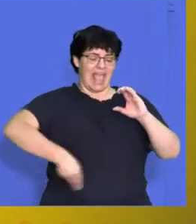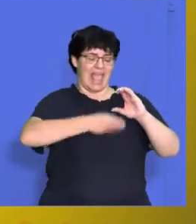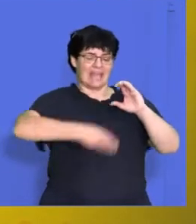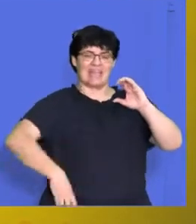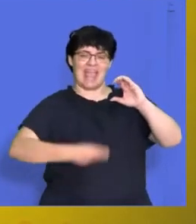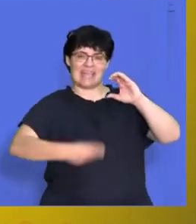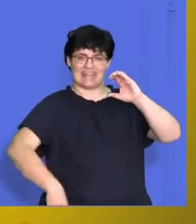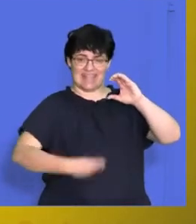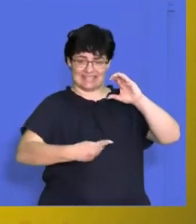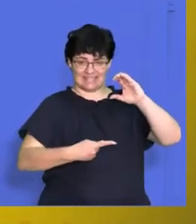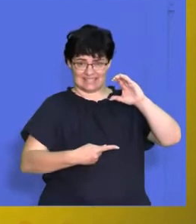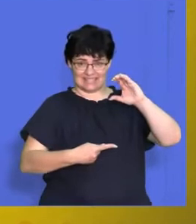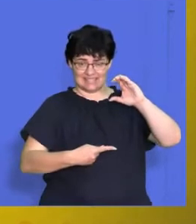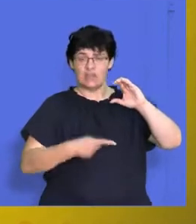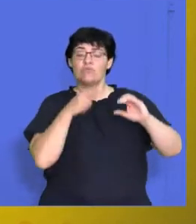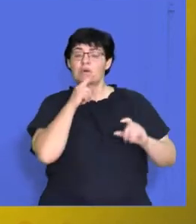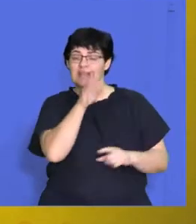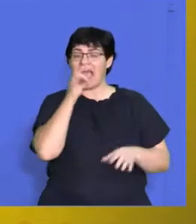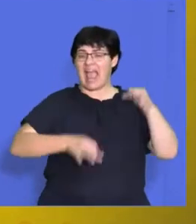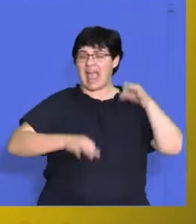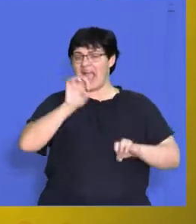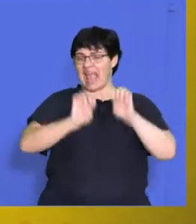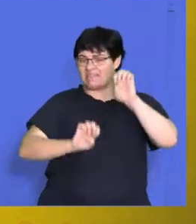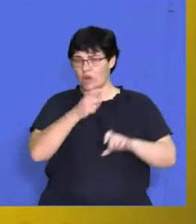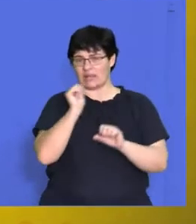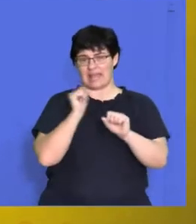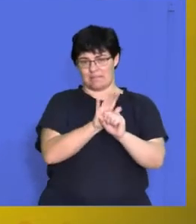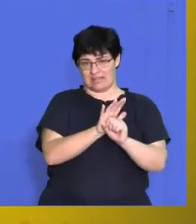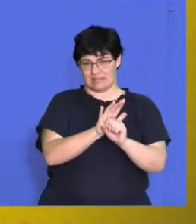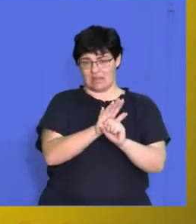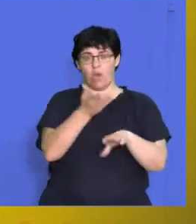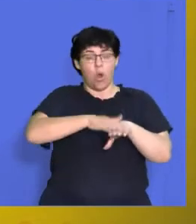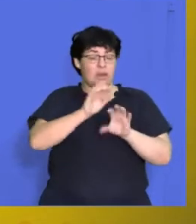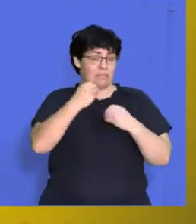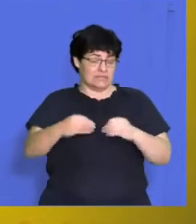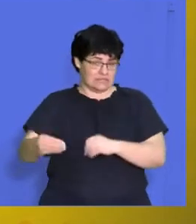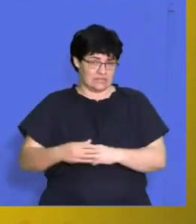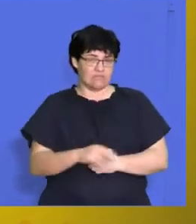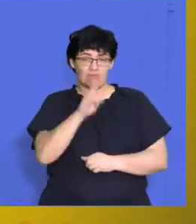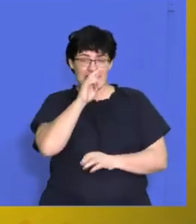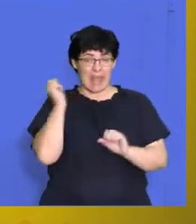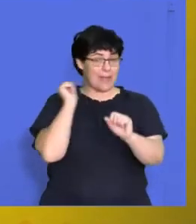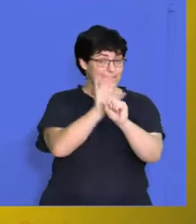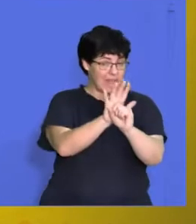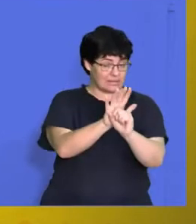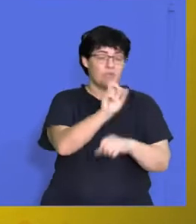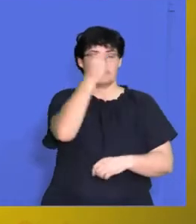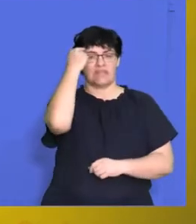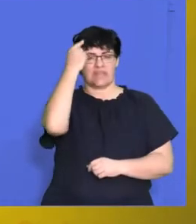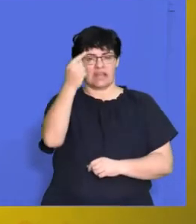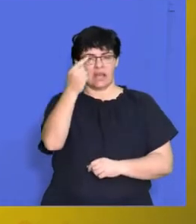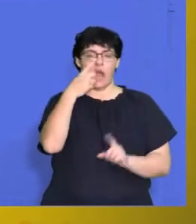wages. So now it's asking us to evaluate the impact. The minute you see the word impact, think of